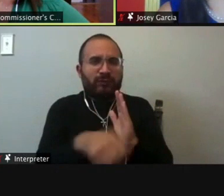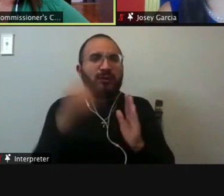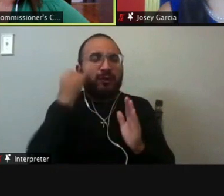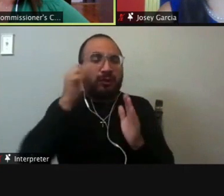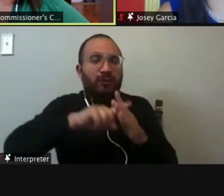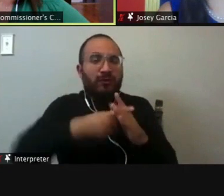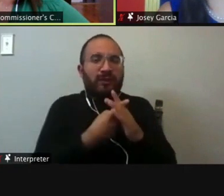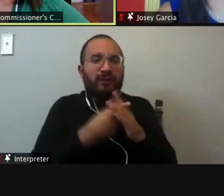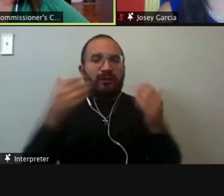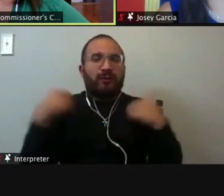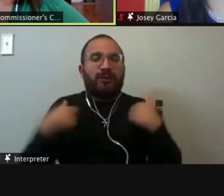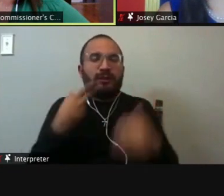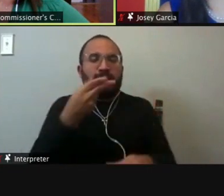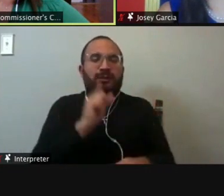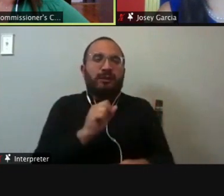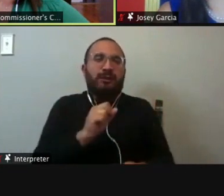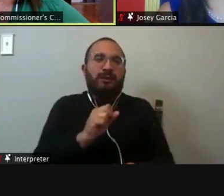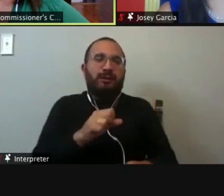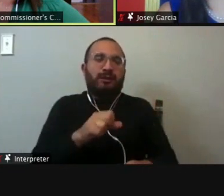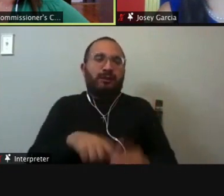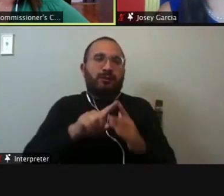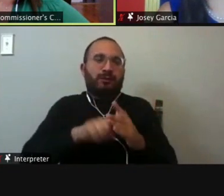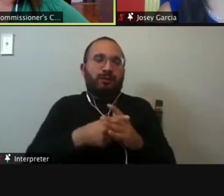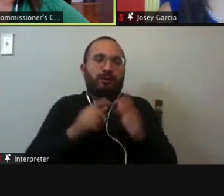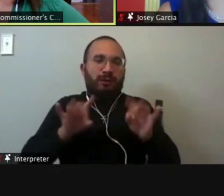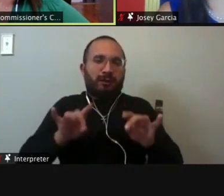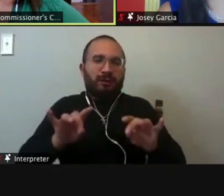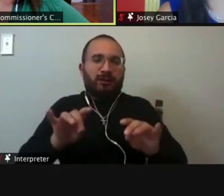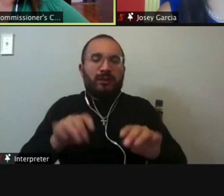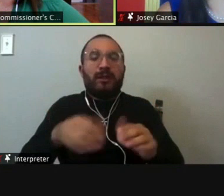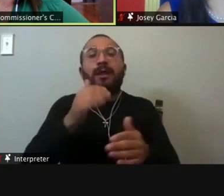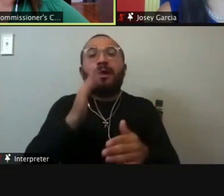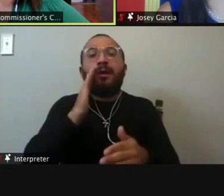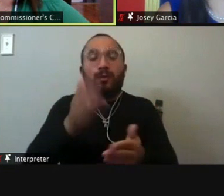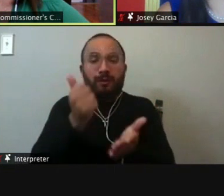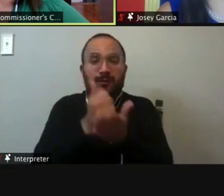keeping people from, um, getting into the system in the first place, but yes, I w I would.